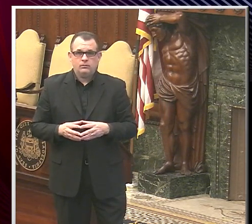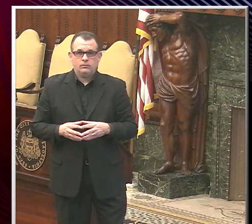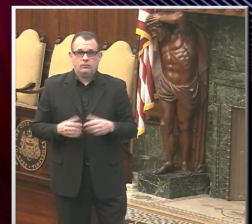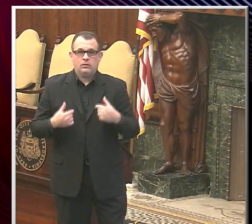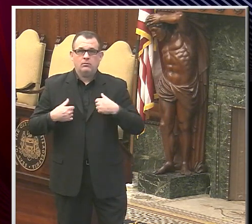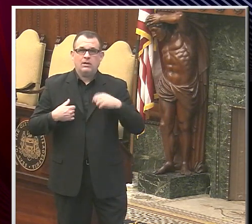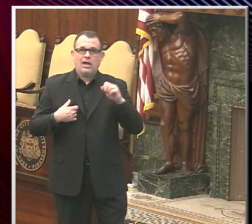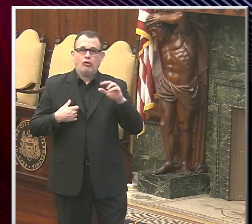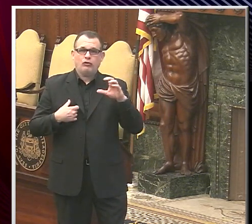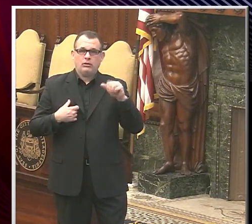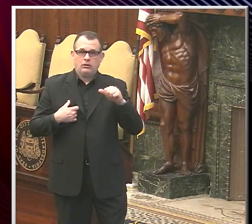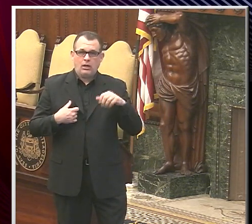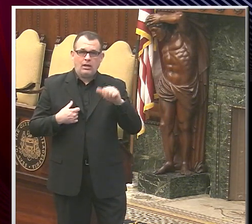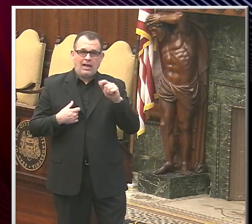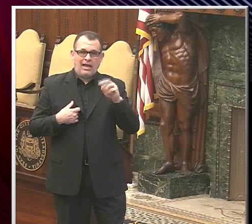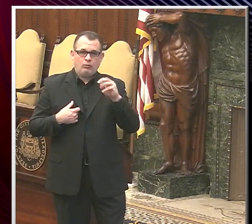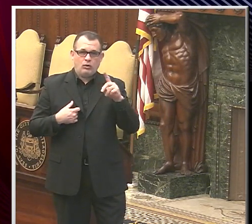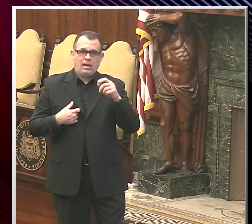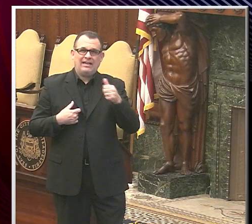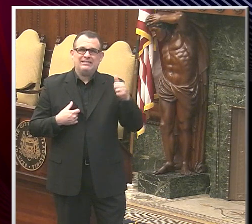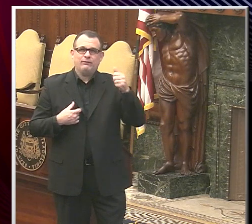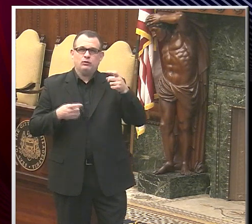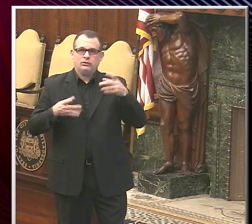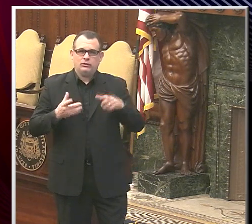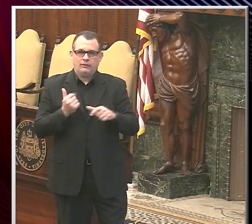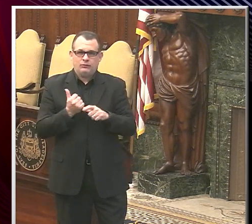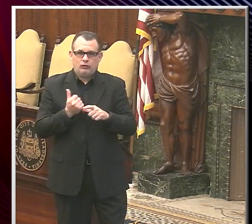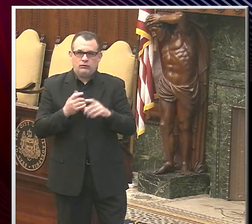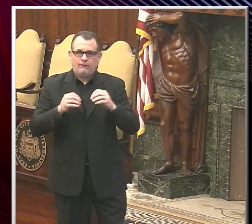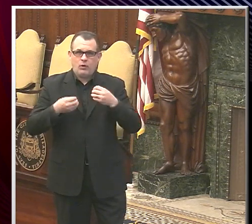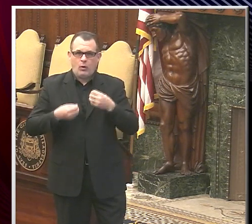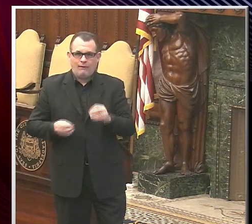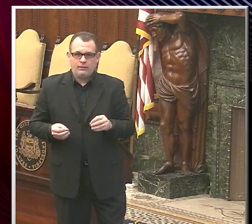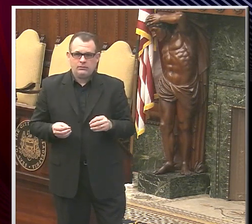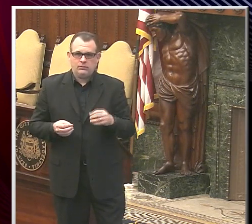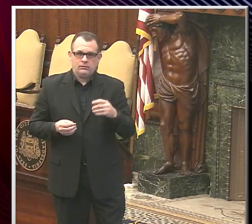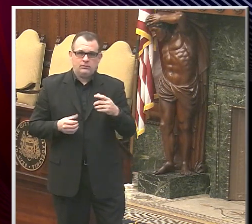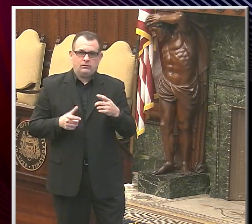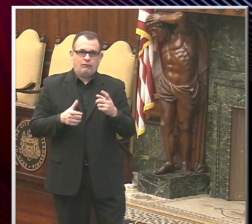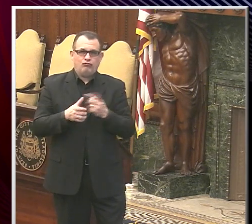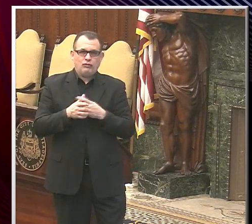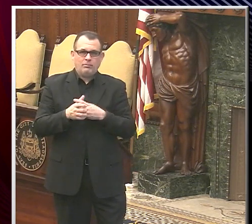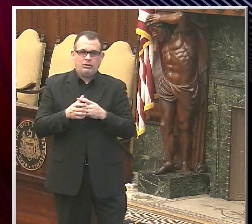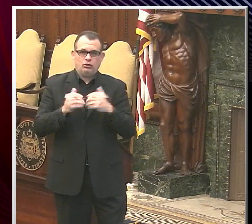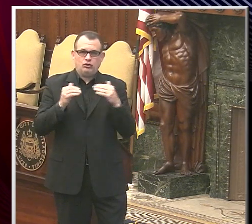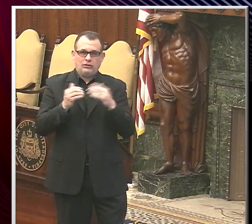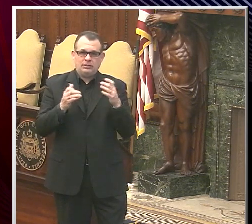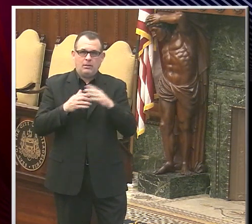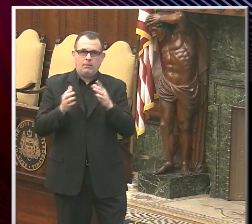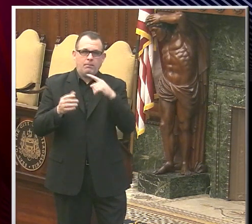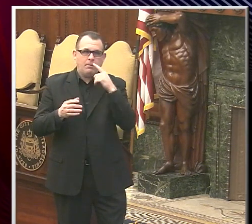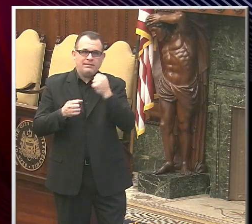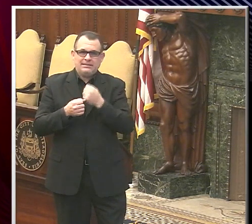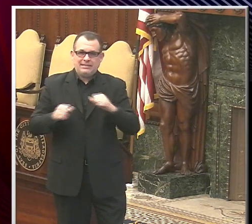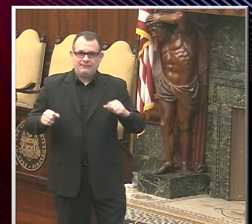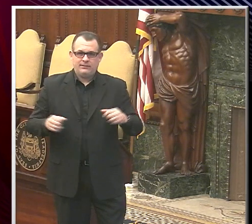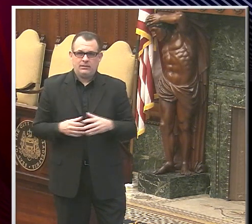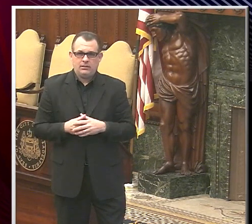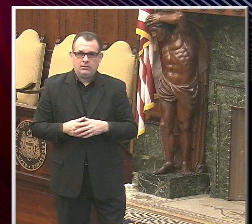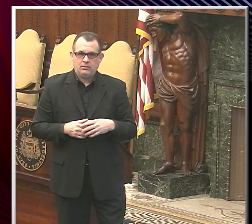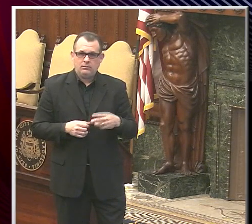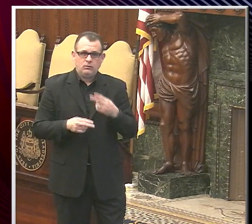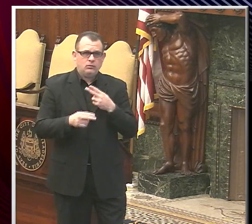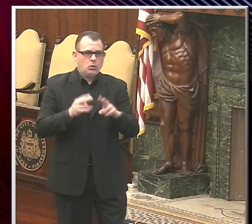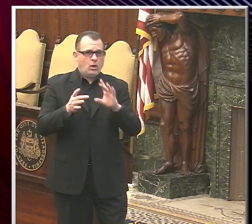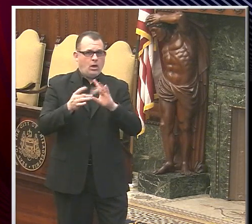Atwood. serve as Senior Director for the Office of Policy and Strategic Initiatives for Criminal Justice and Public Safety. Just a quick comment.